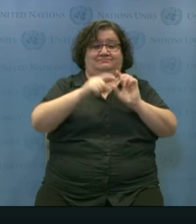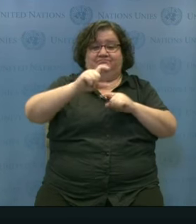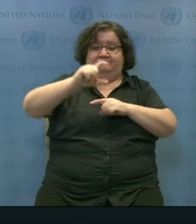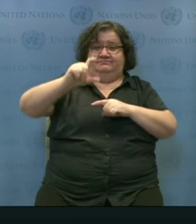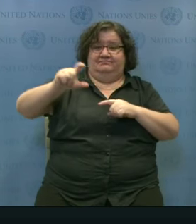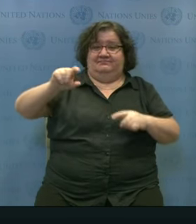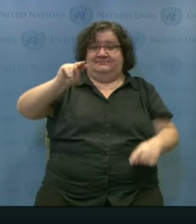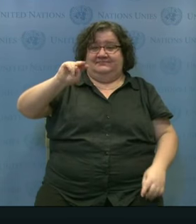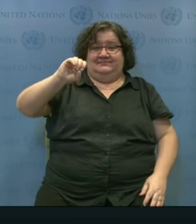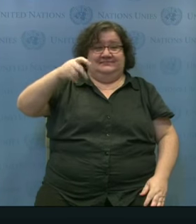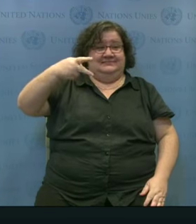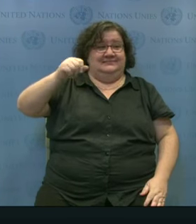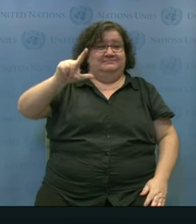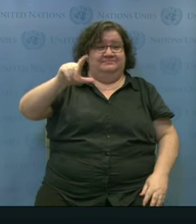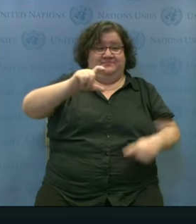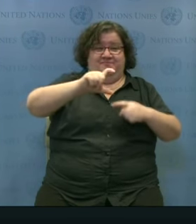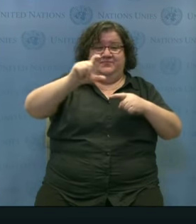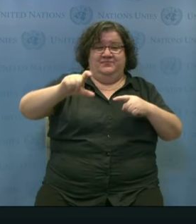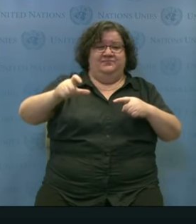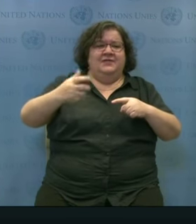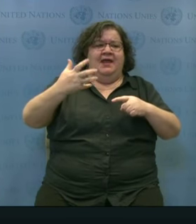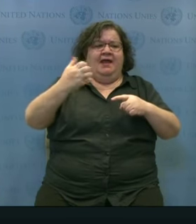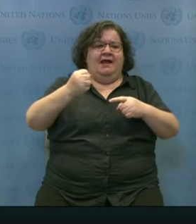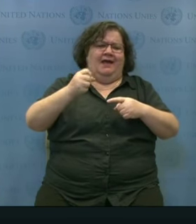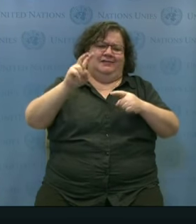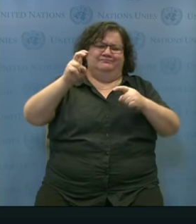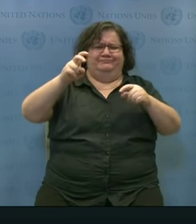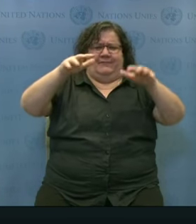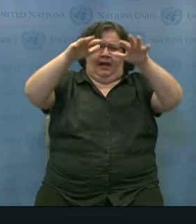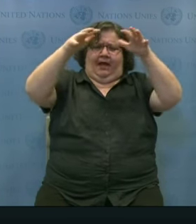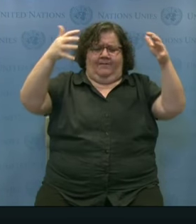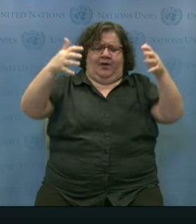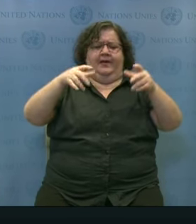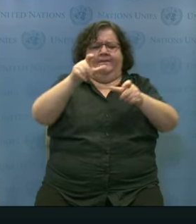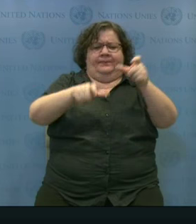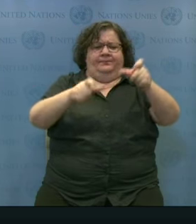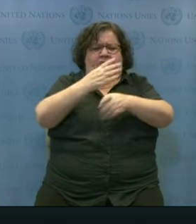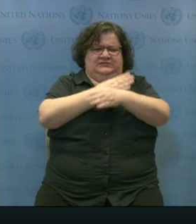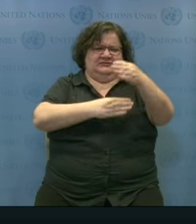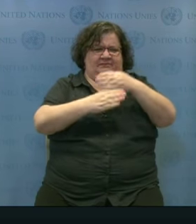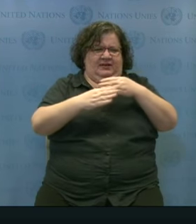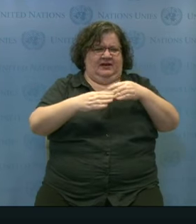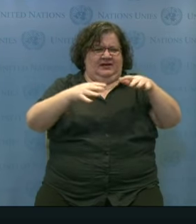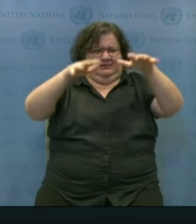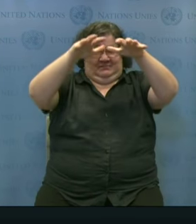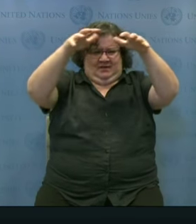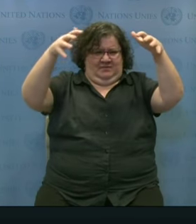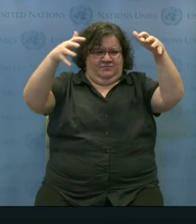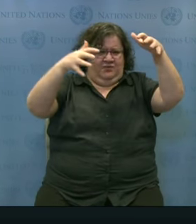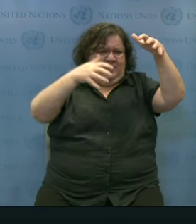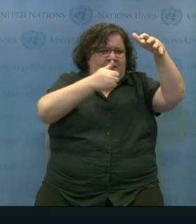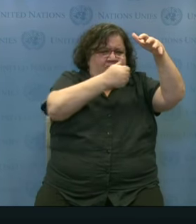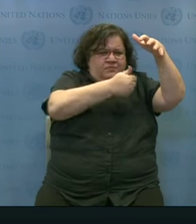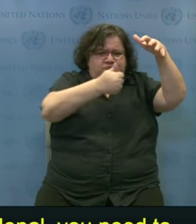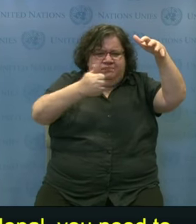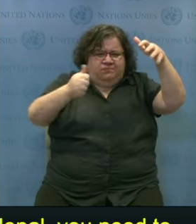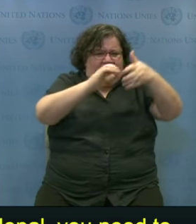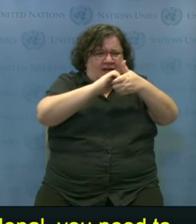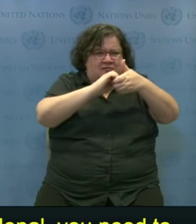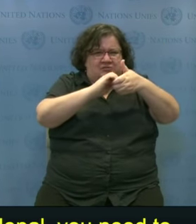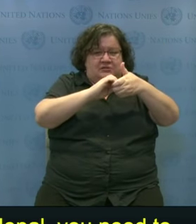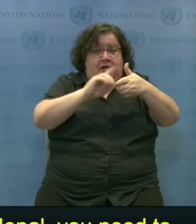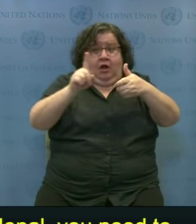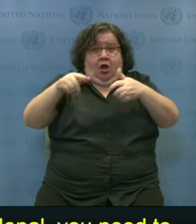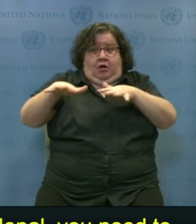Persons with Disabilities before the earthquake, and with several agencies working on children with